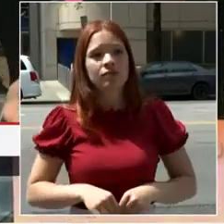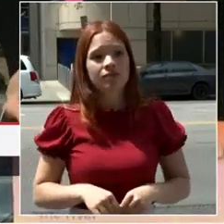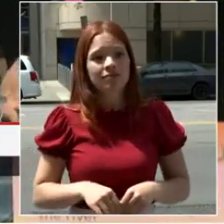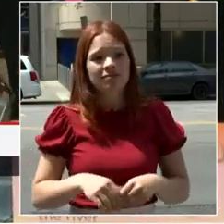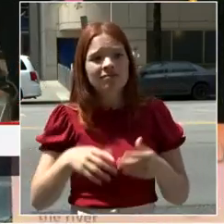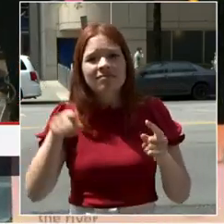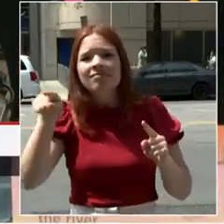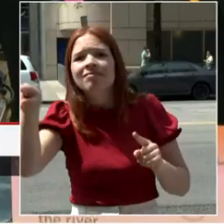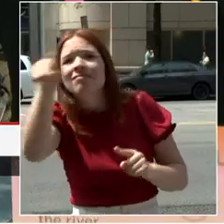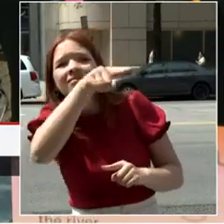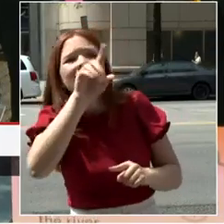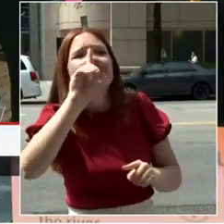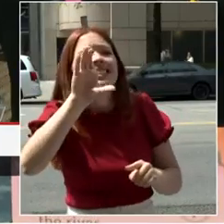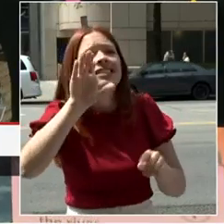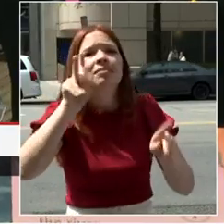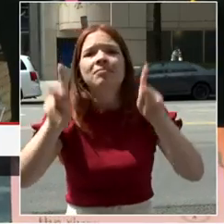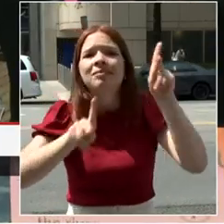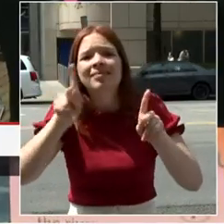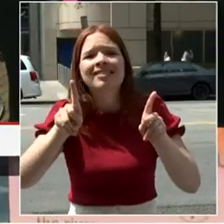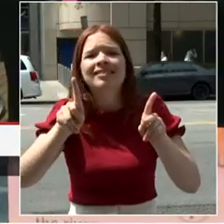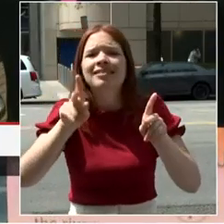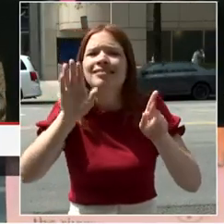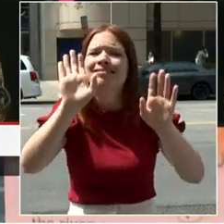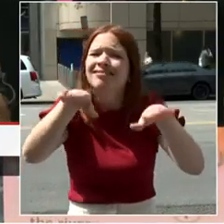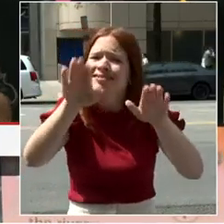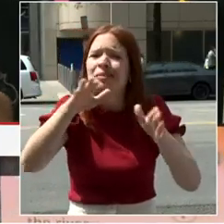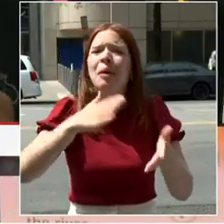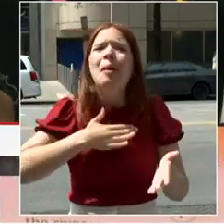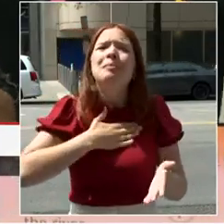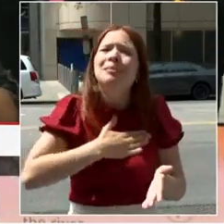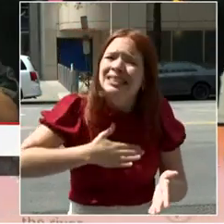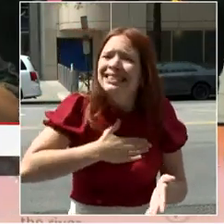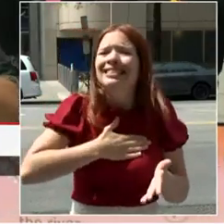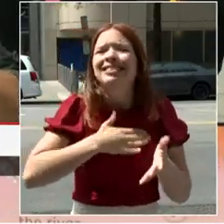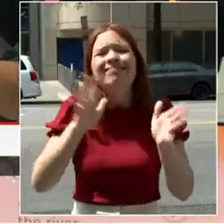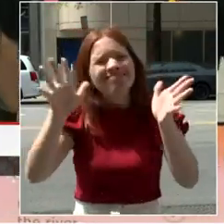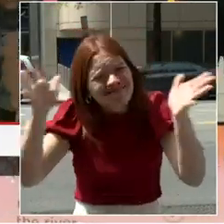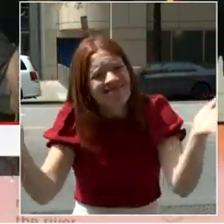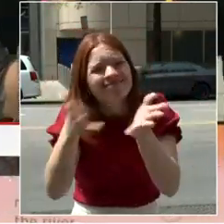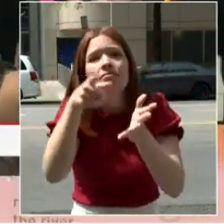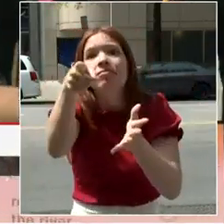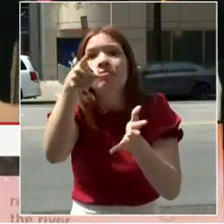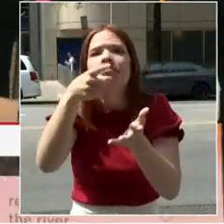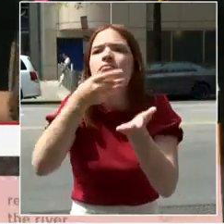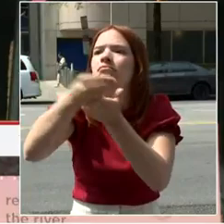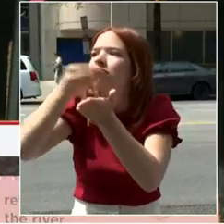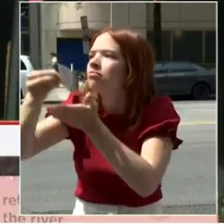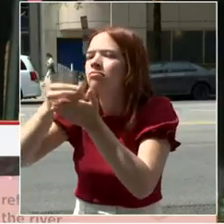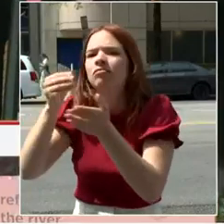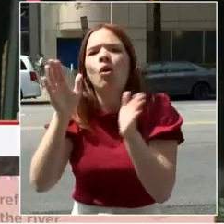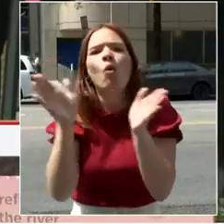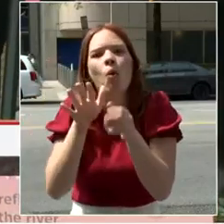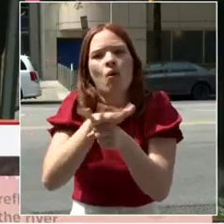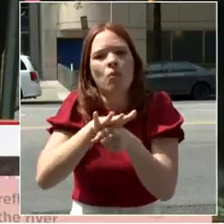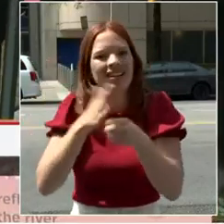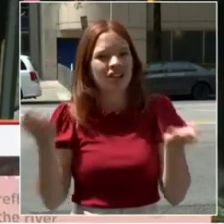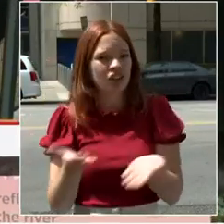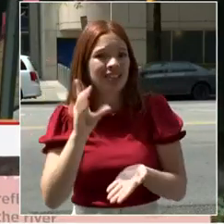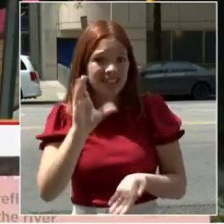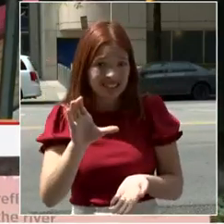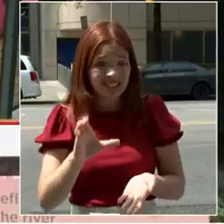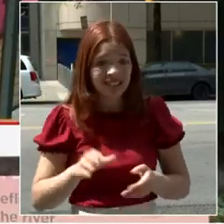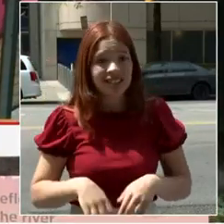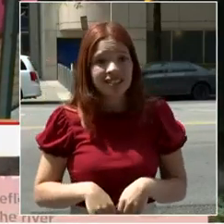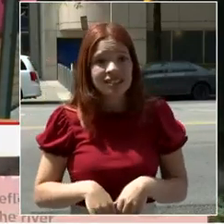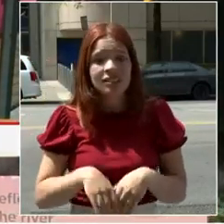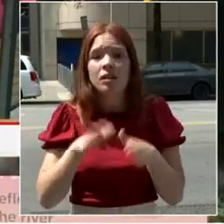shop local. Being a small business owner in just a global economy, it's not an easy job.